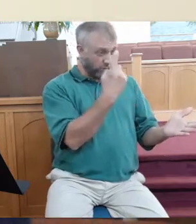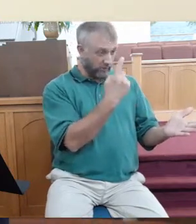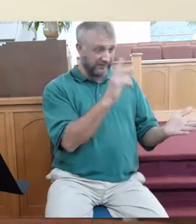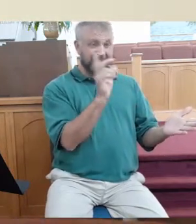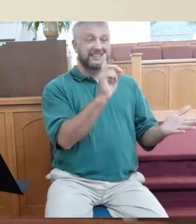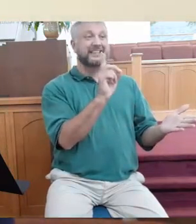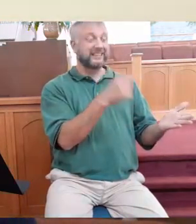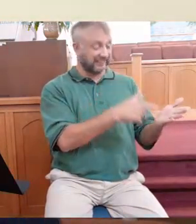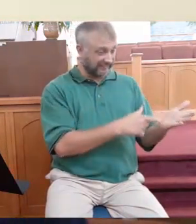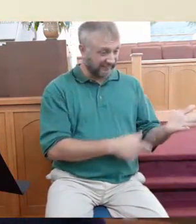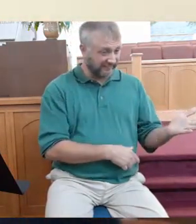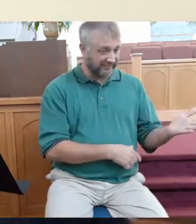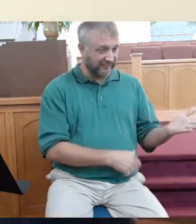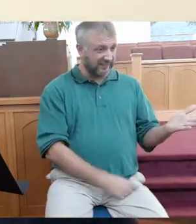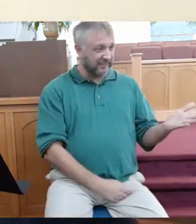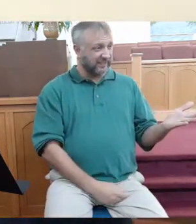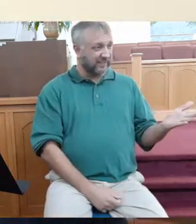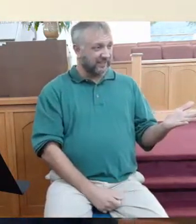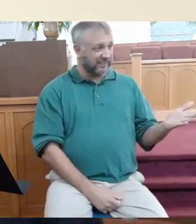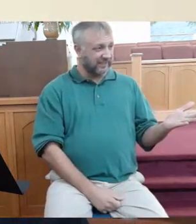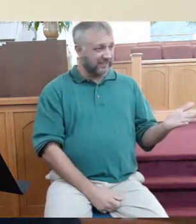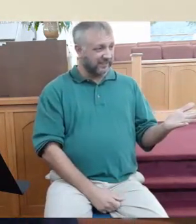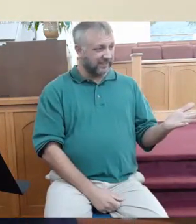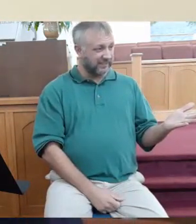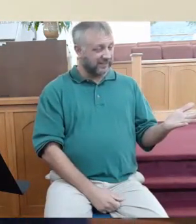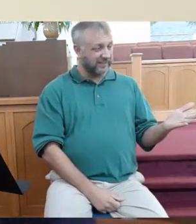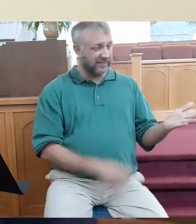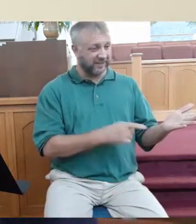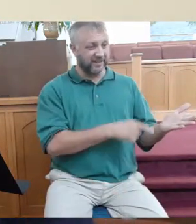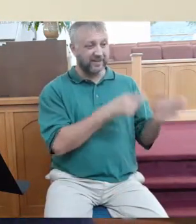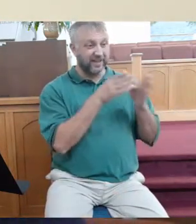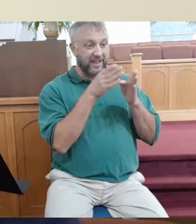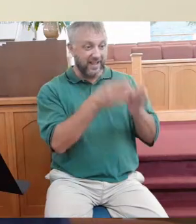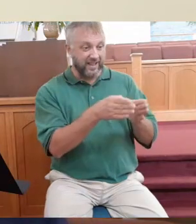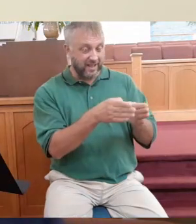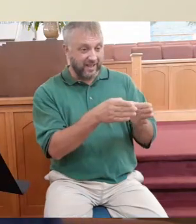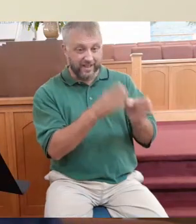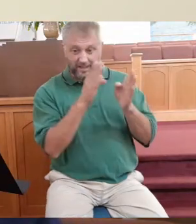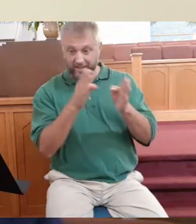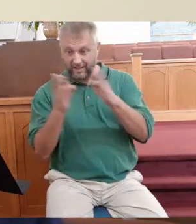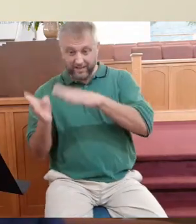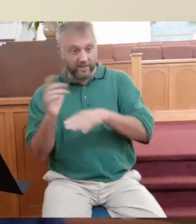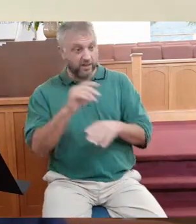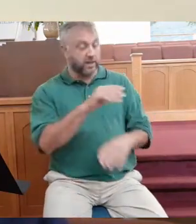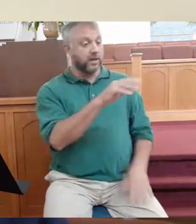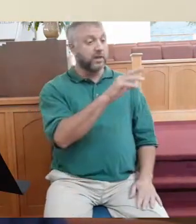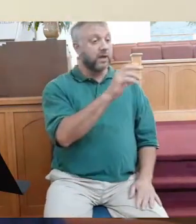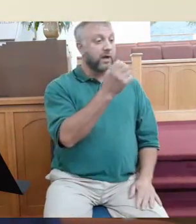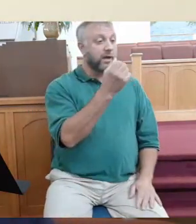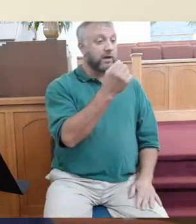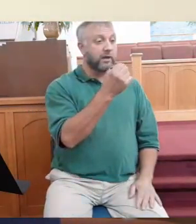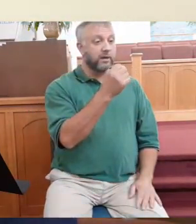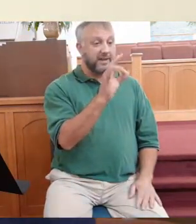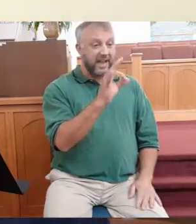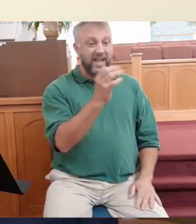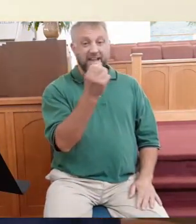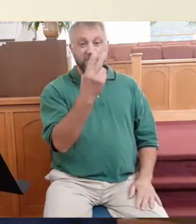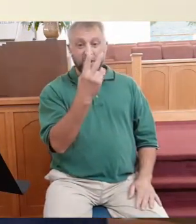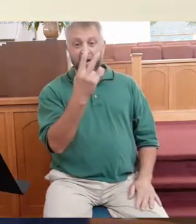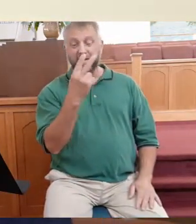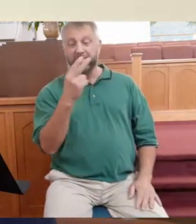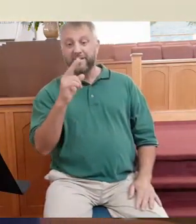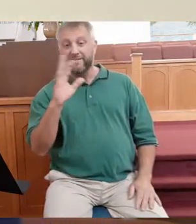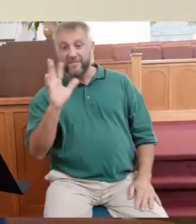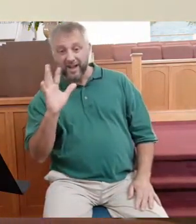Watch. They worked because they were grateful to the landowner. How many of us work today